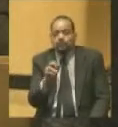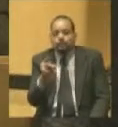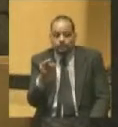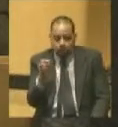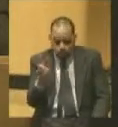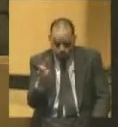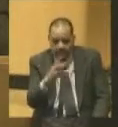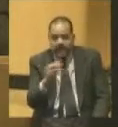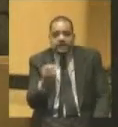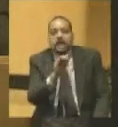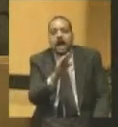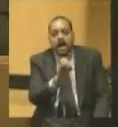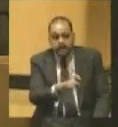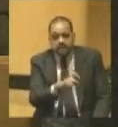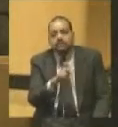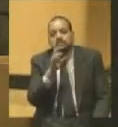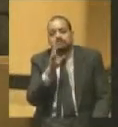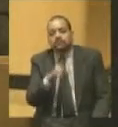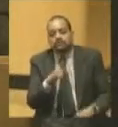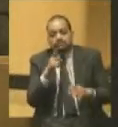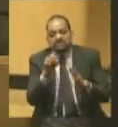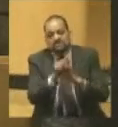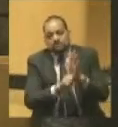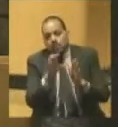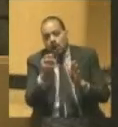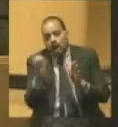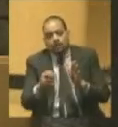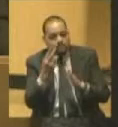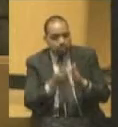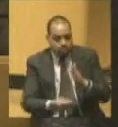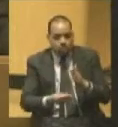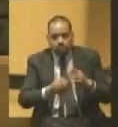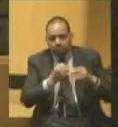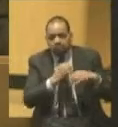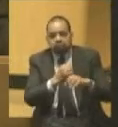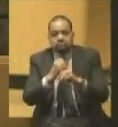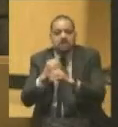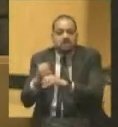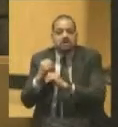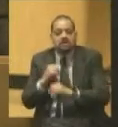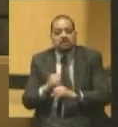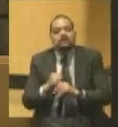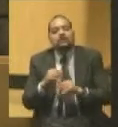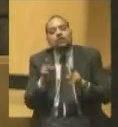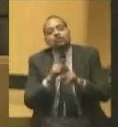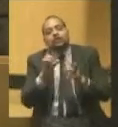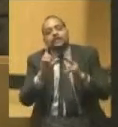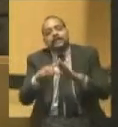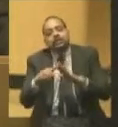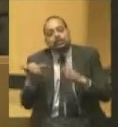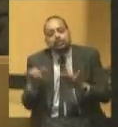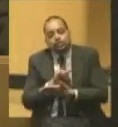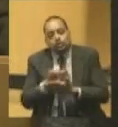Cox later informed Democratic leaders in New York, quote, personal liberty is the